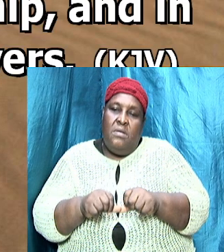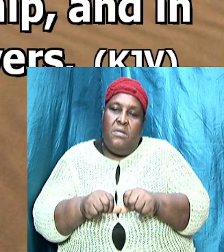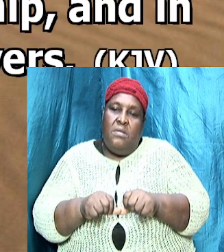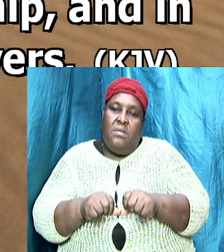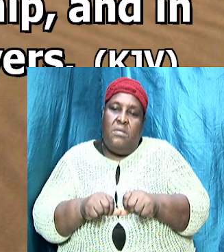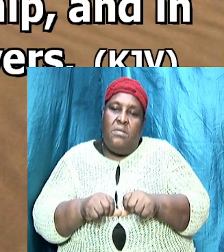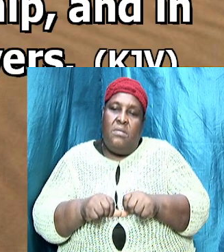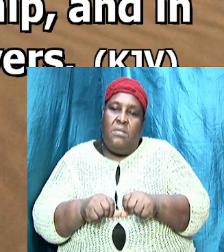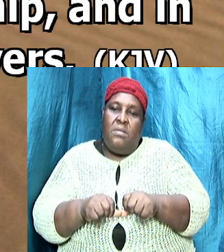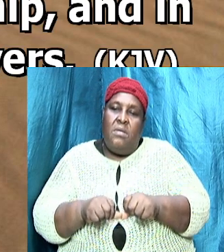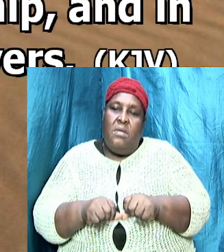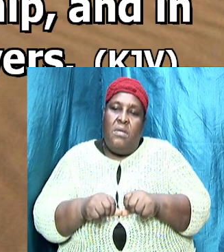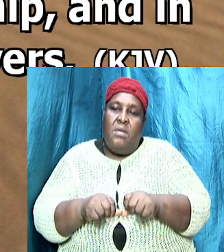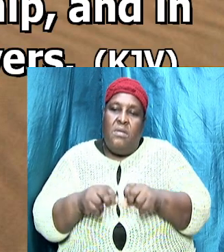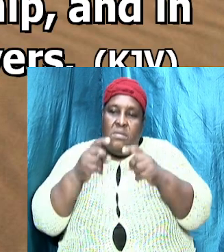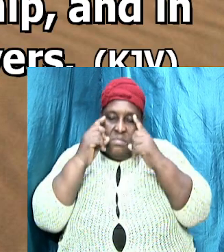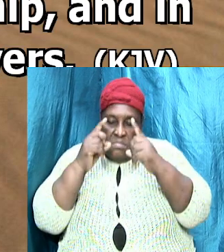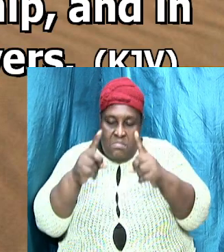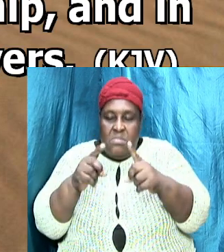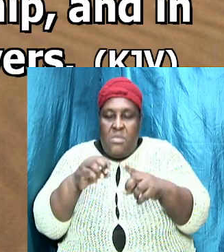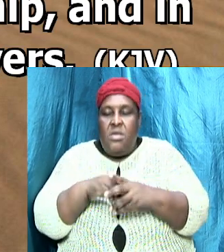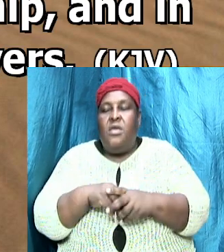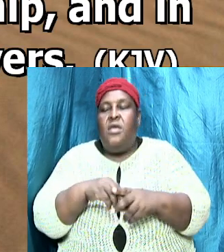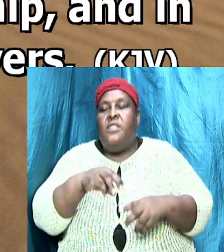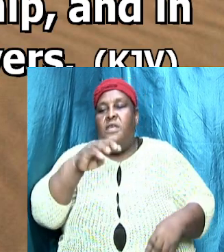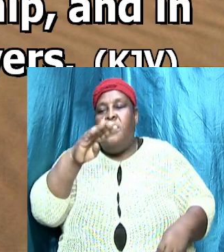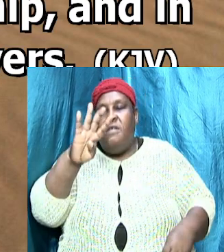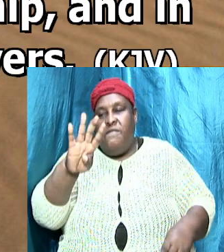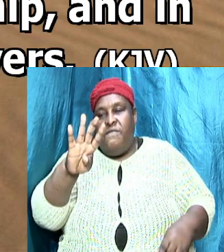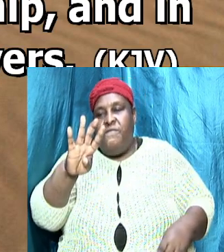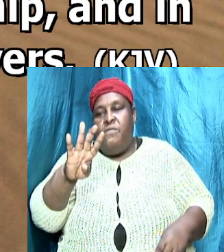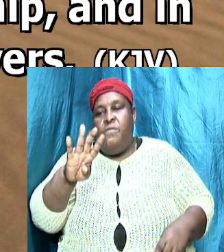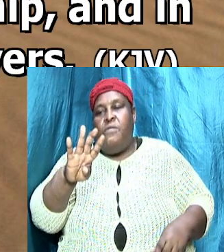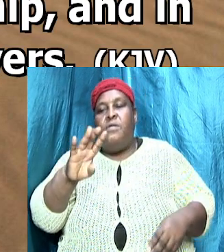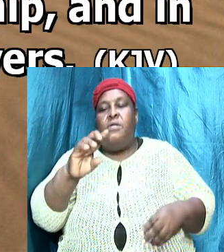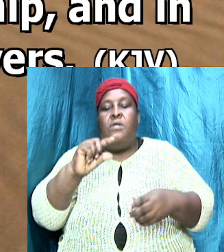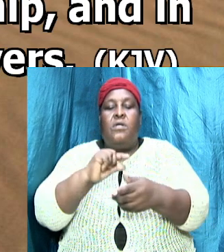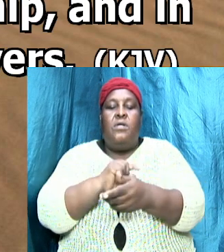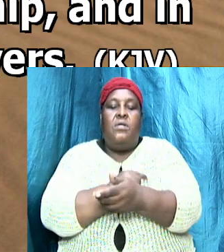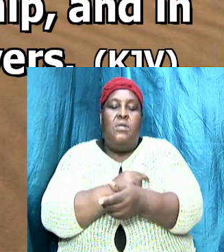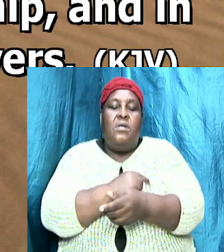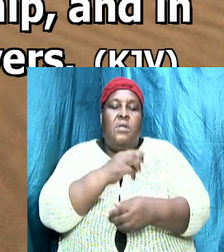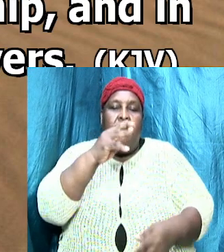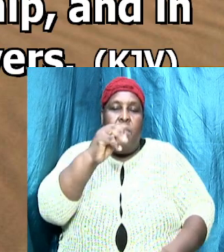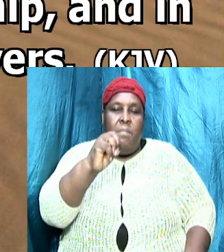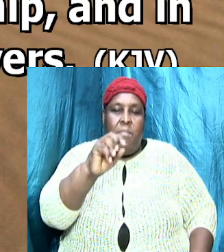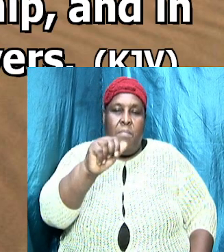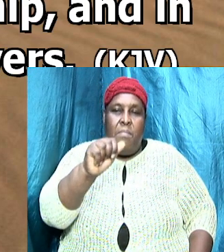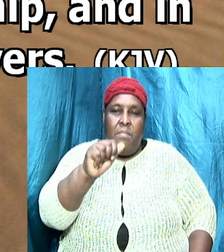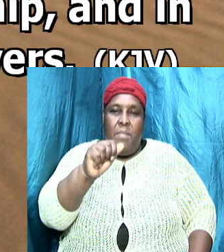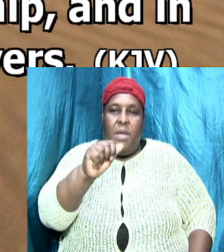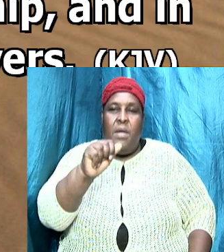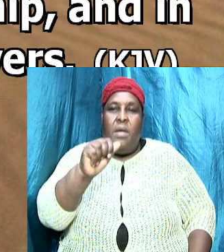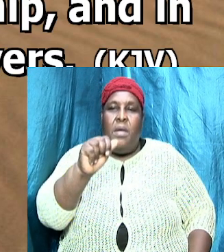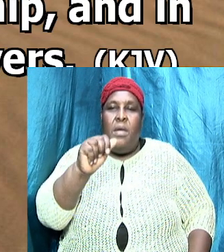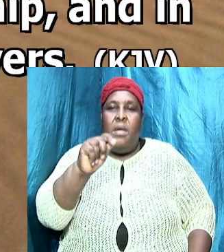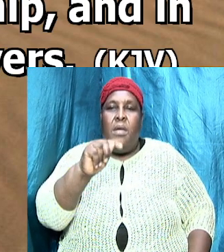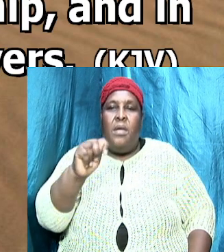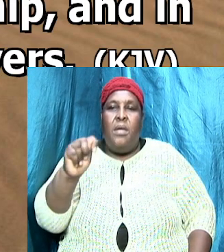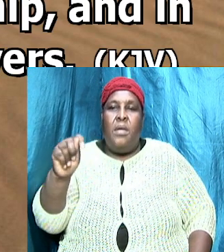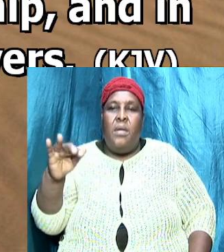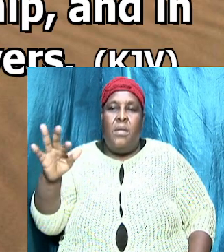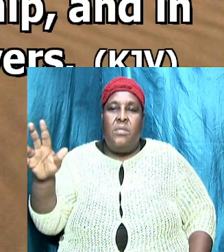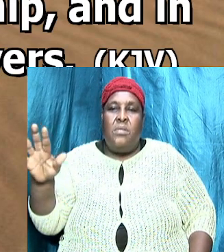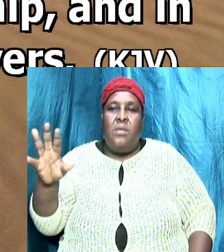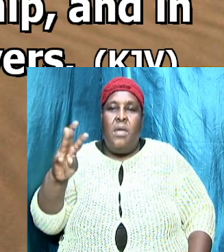documented in the four gospels Matthew Mark Luke and John the implementation of that teaching